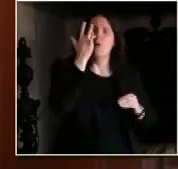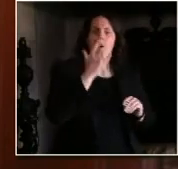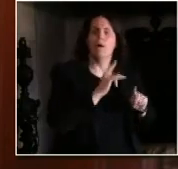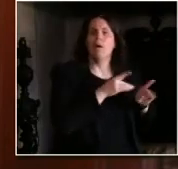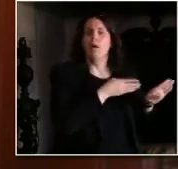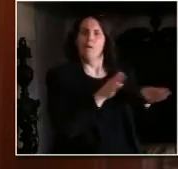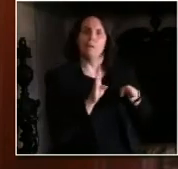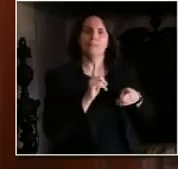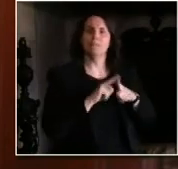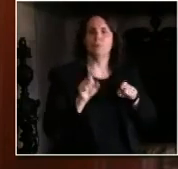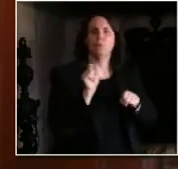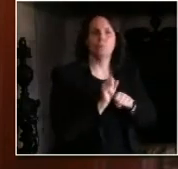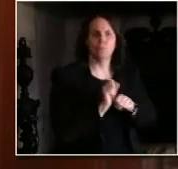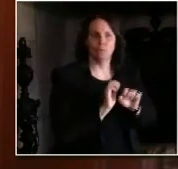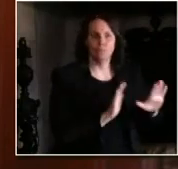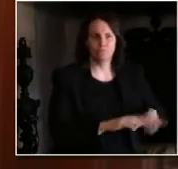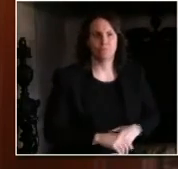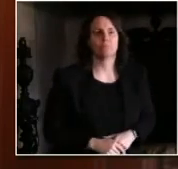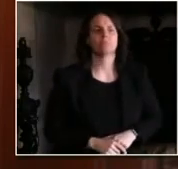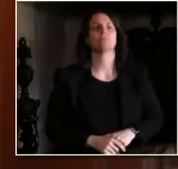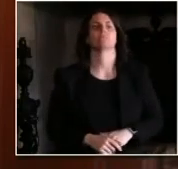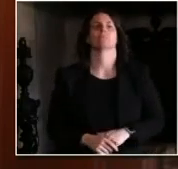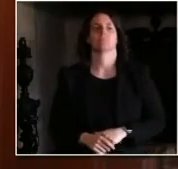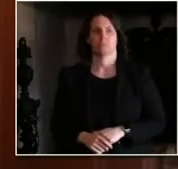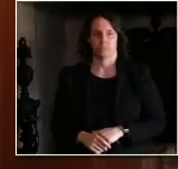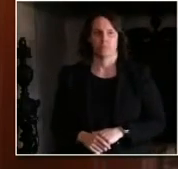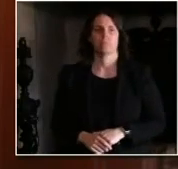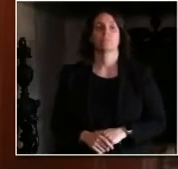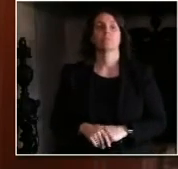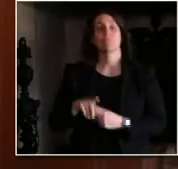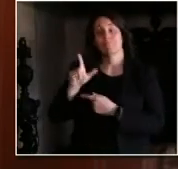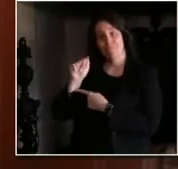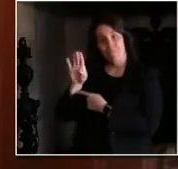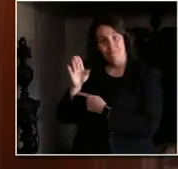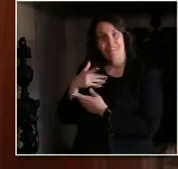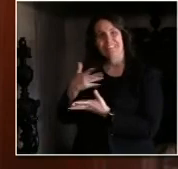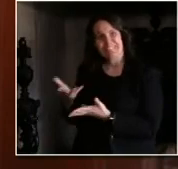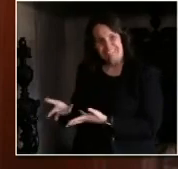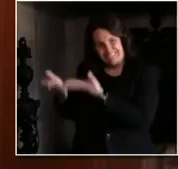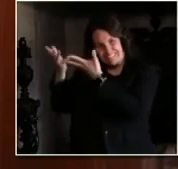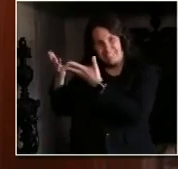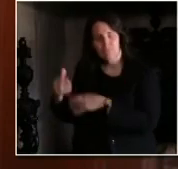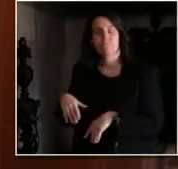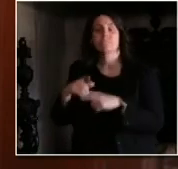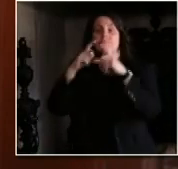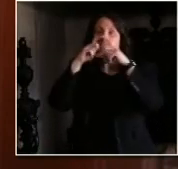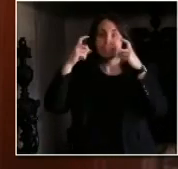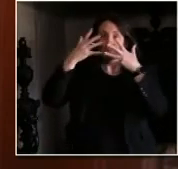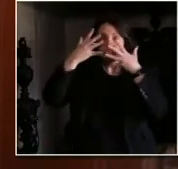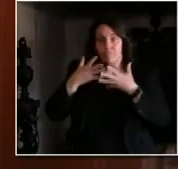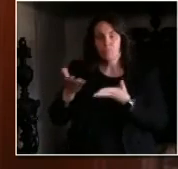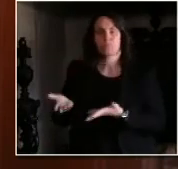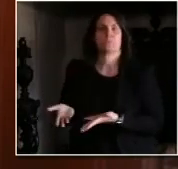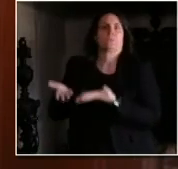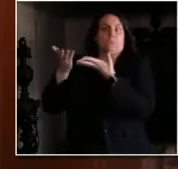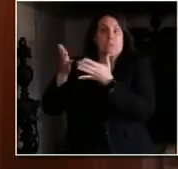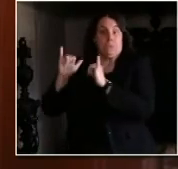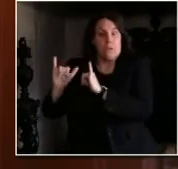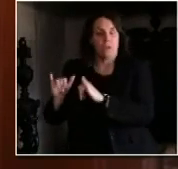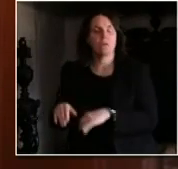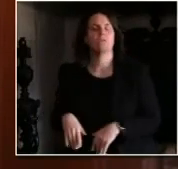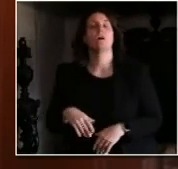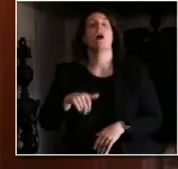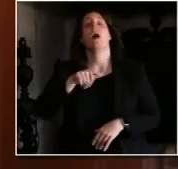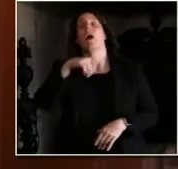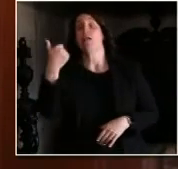our contact tracing efforts around the state. Once we've identified someone who is infected, it is imperative